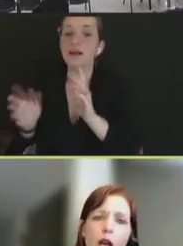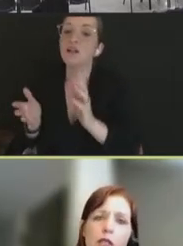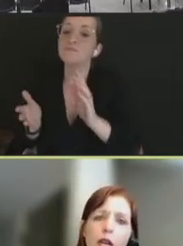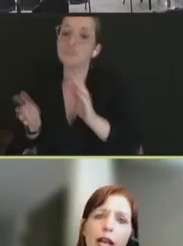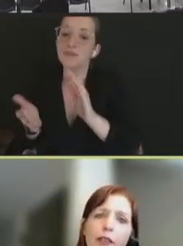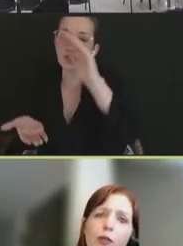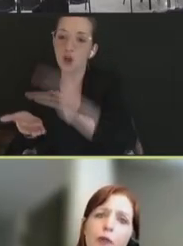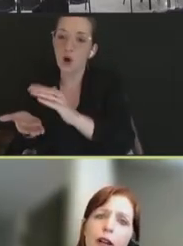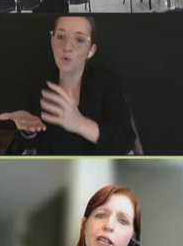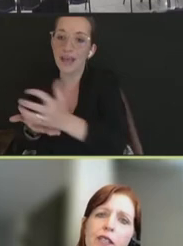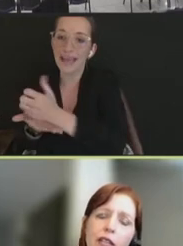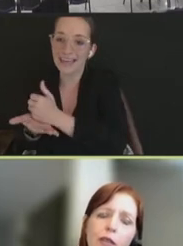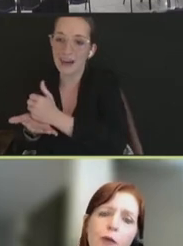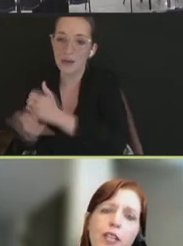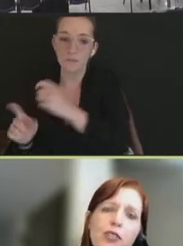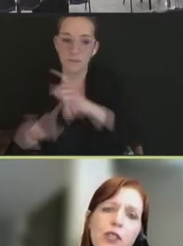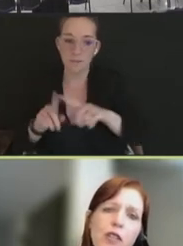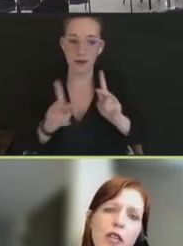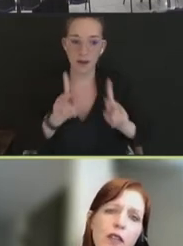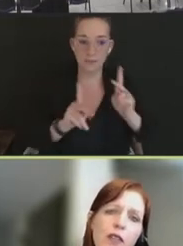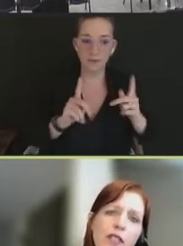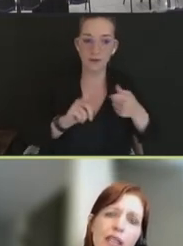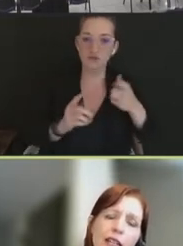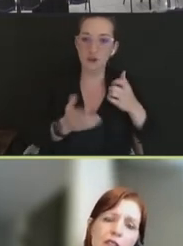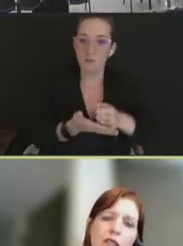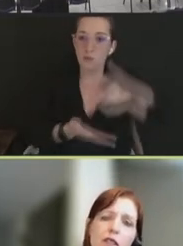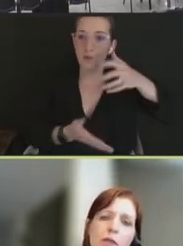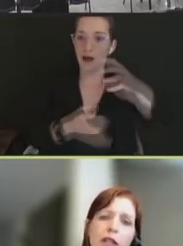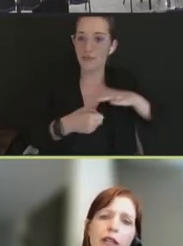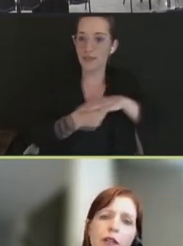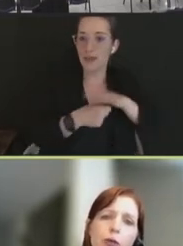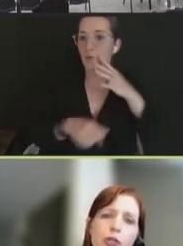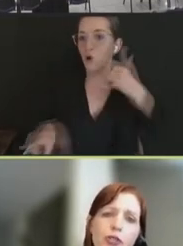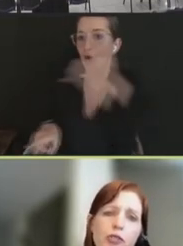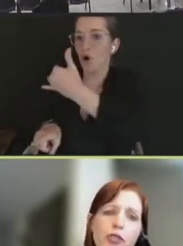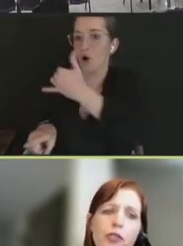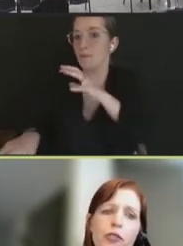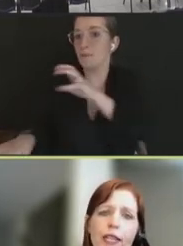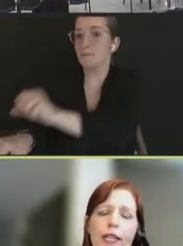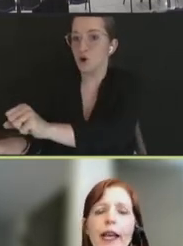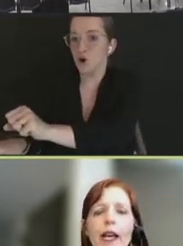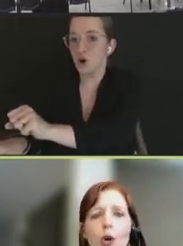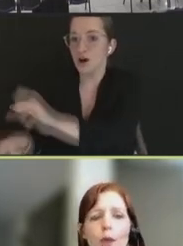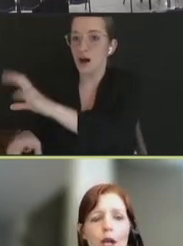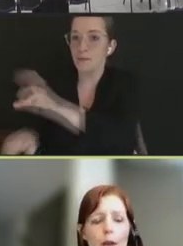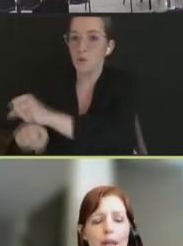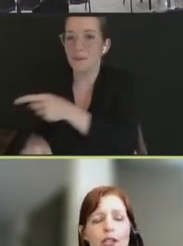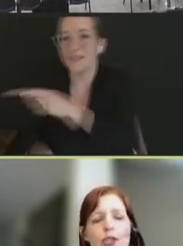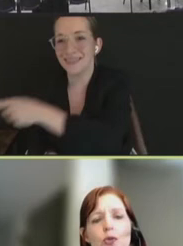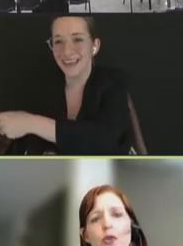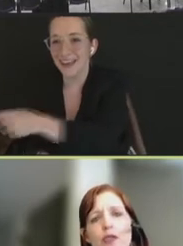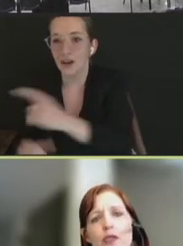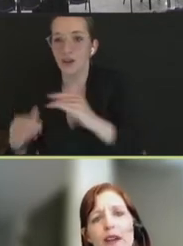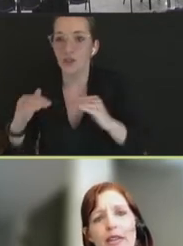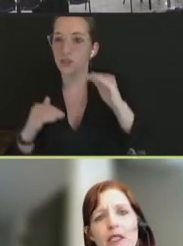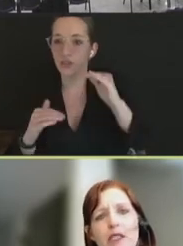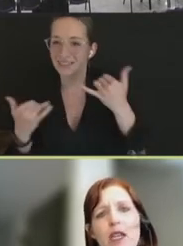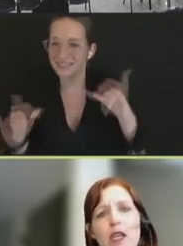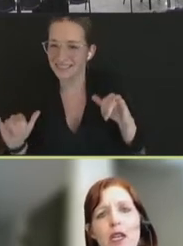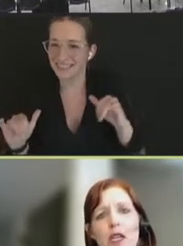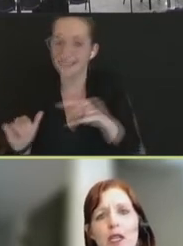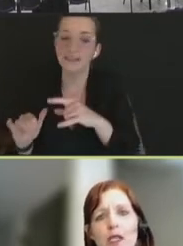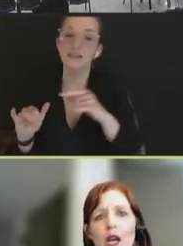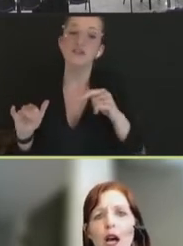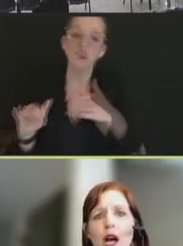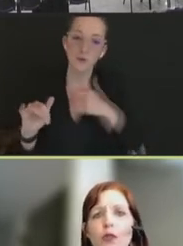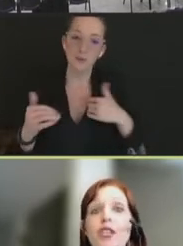slots. And there are various innovations in the data systems and infrastructure that can help make sure that that vaccine